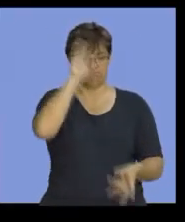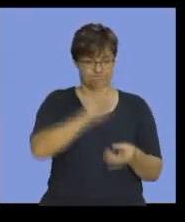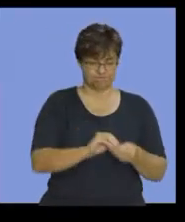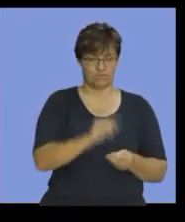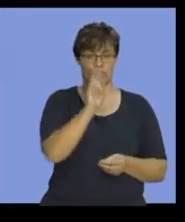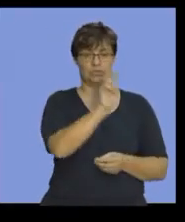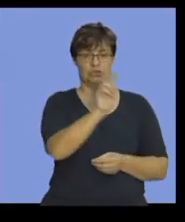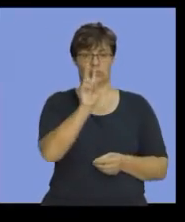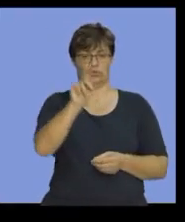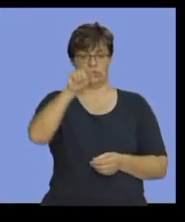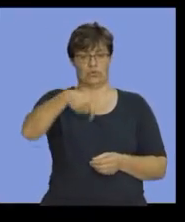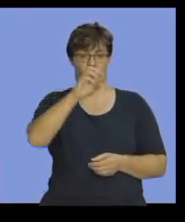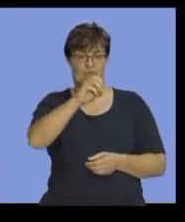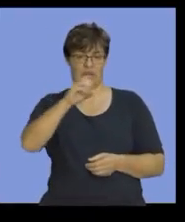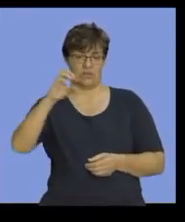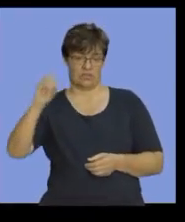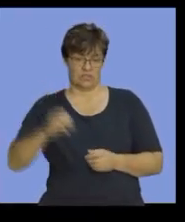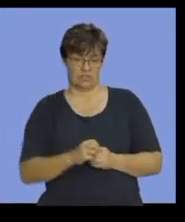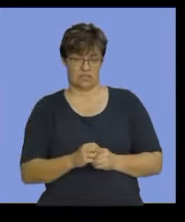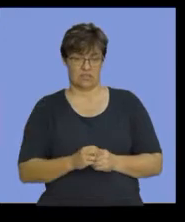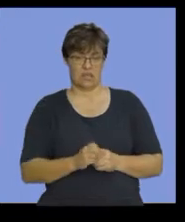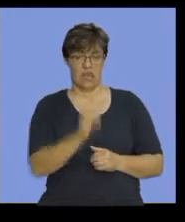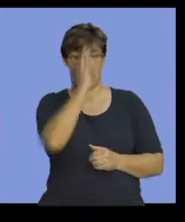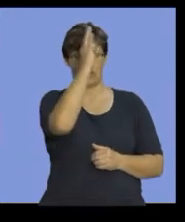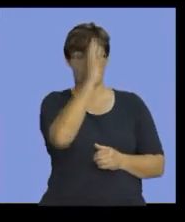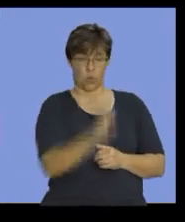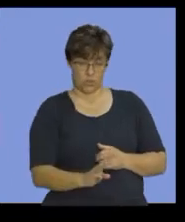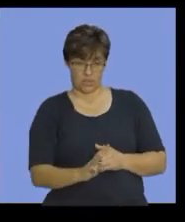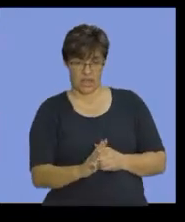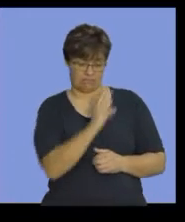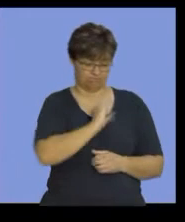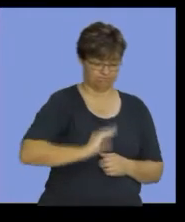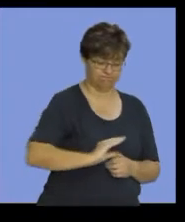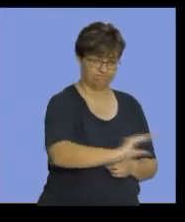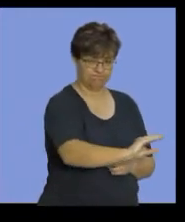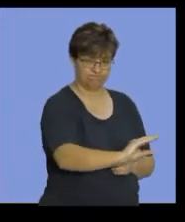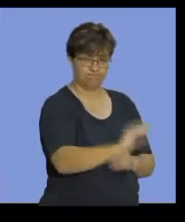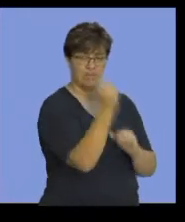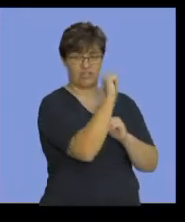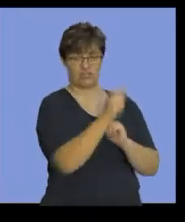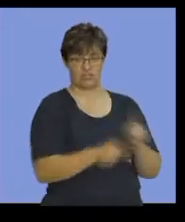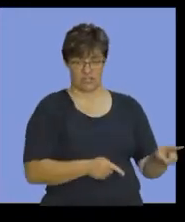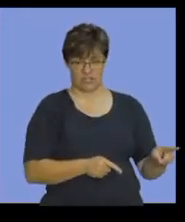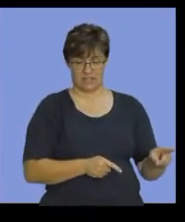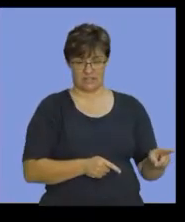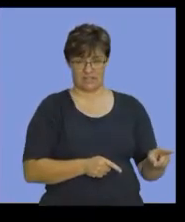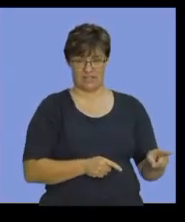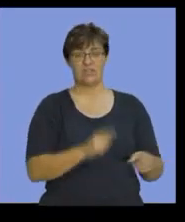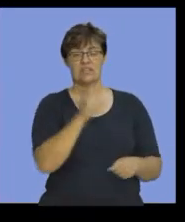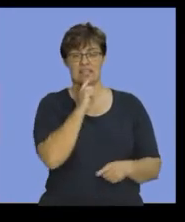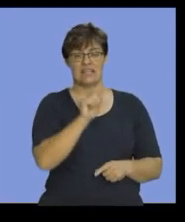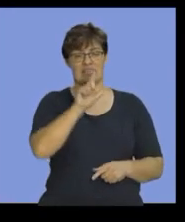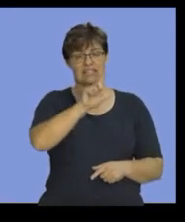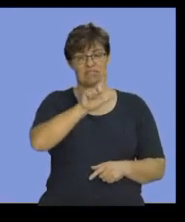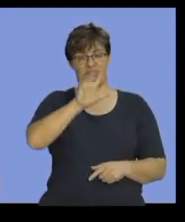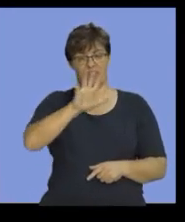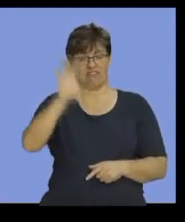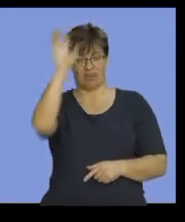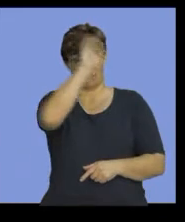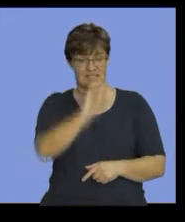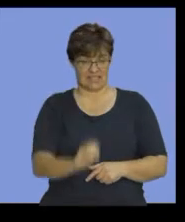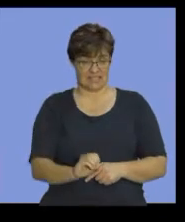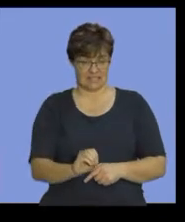,000. Three quarters must be allocated to the factory. Therefore, you can clearly see that 75%